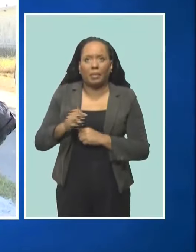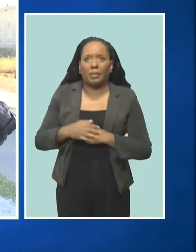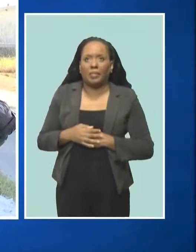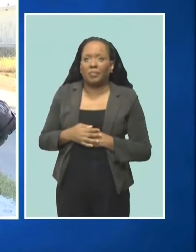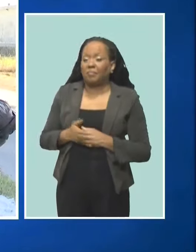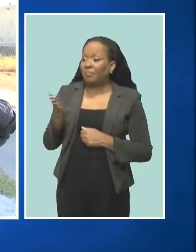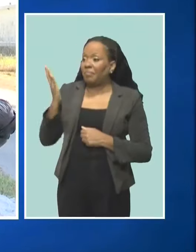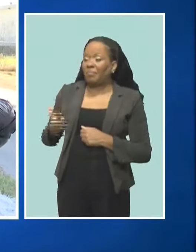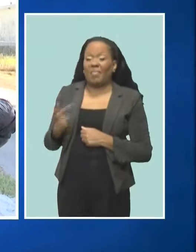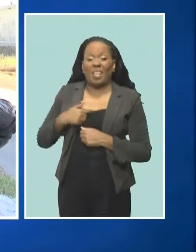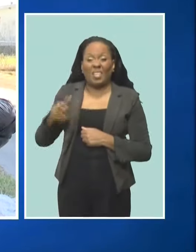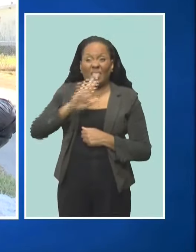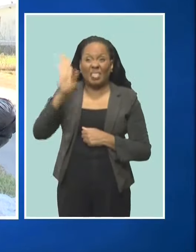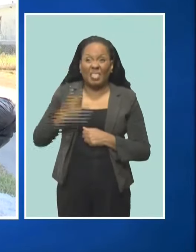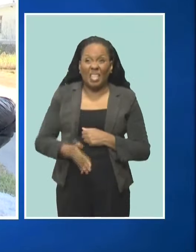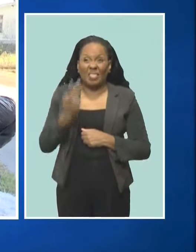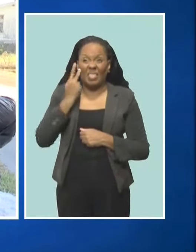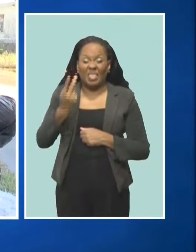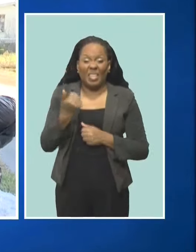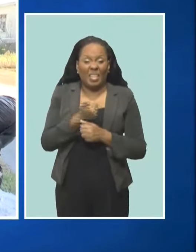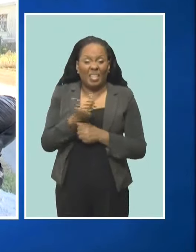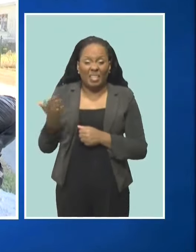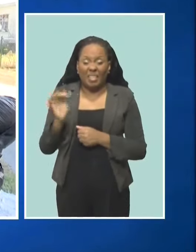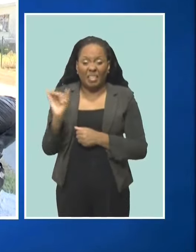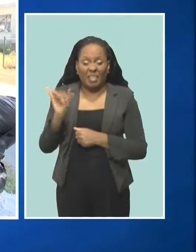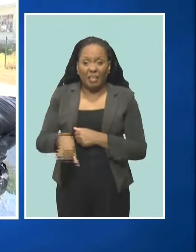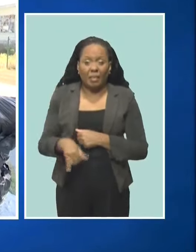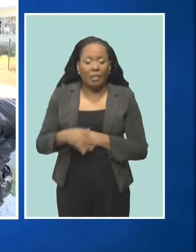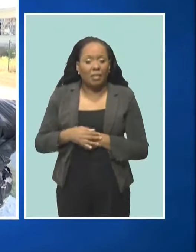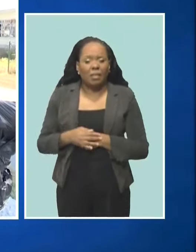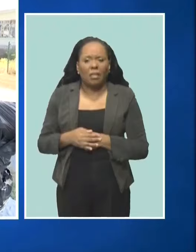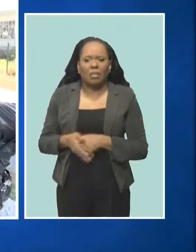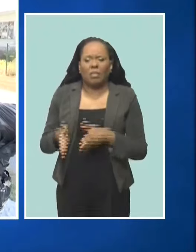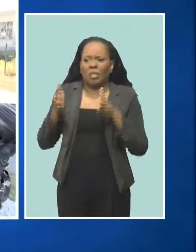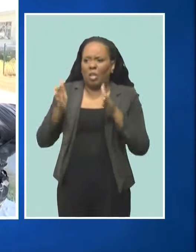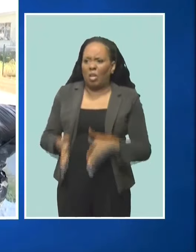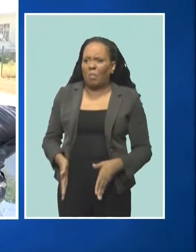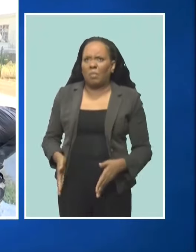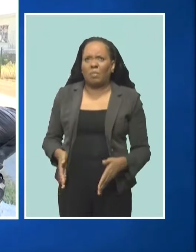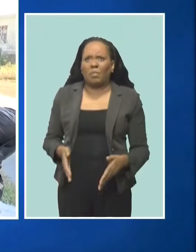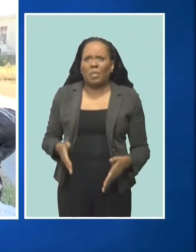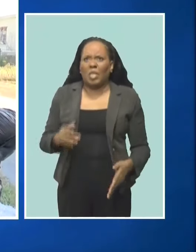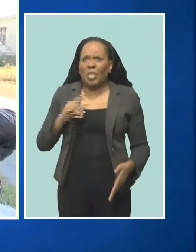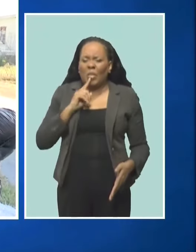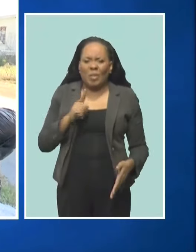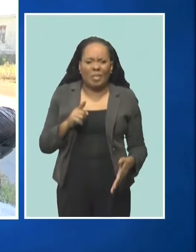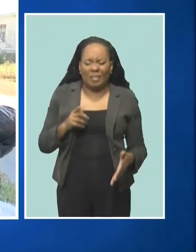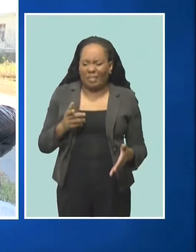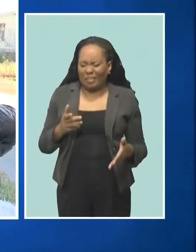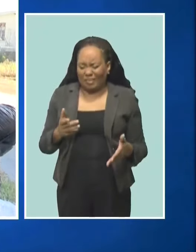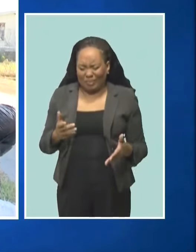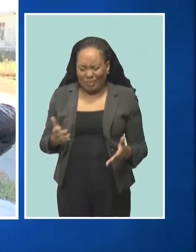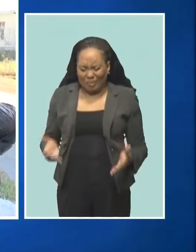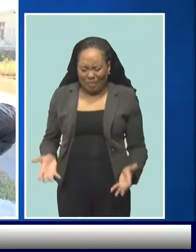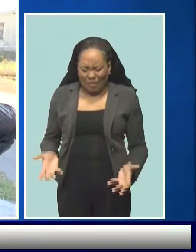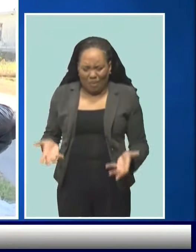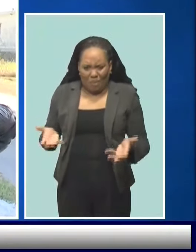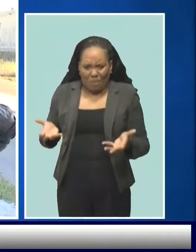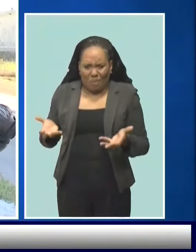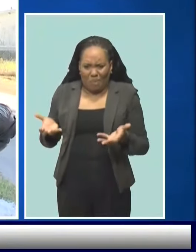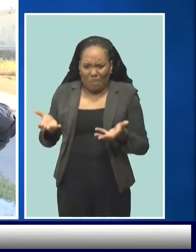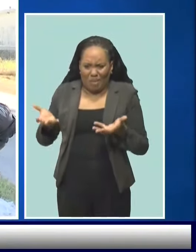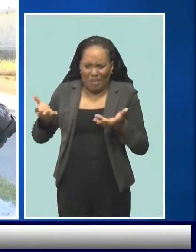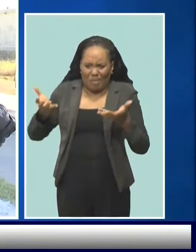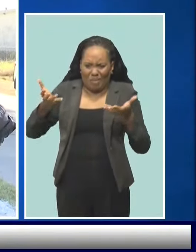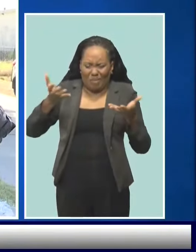anything like it and for someone to actually go through the motions and I